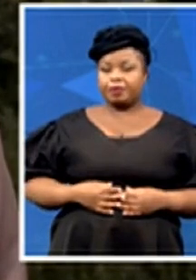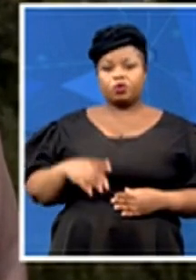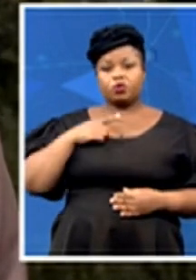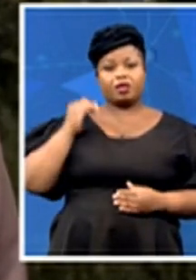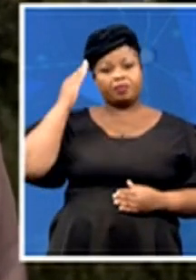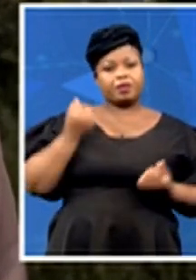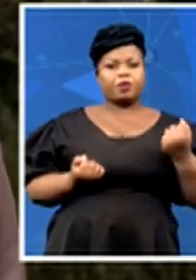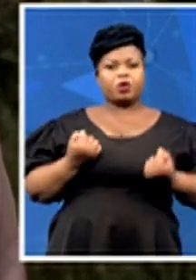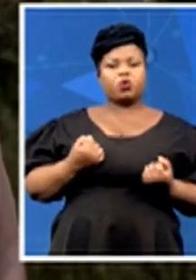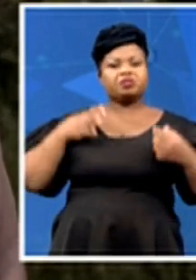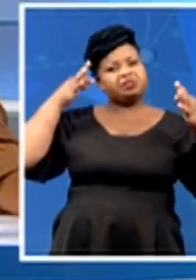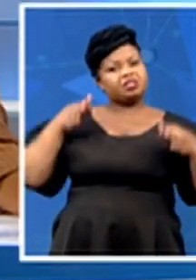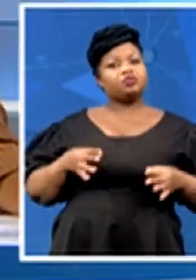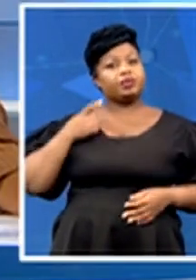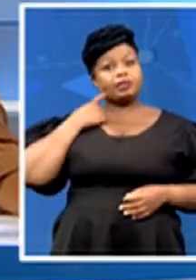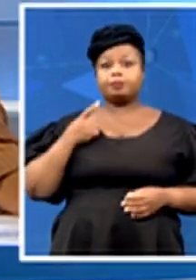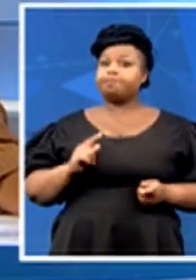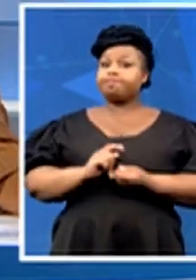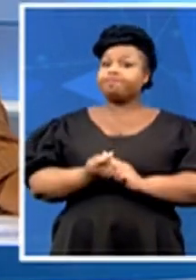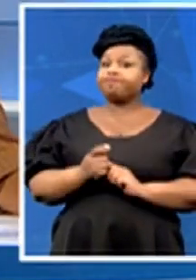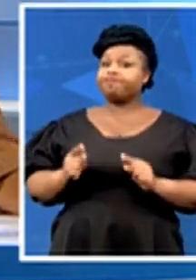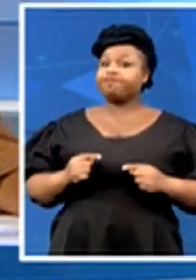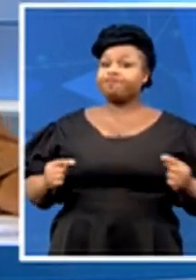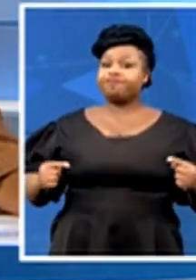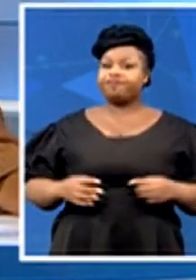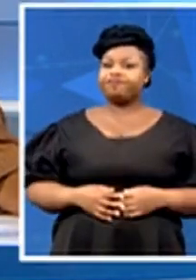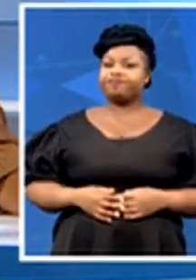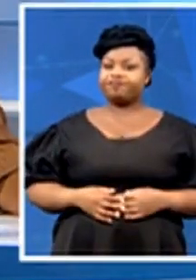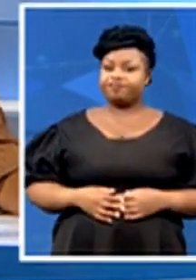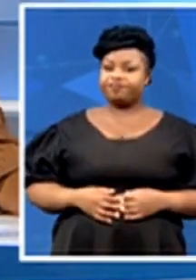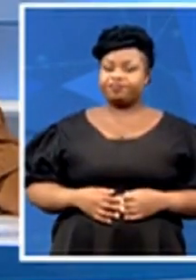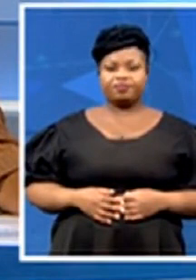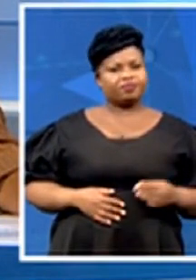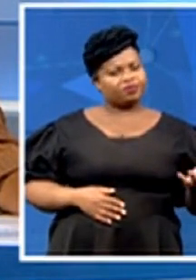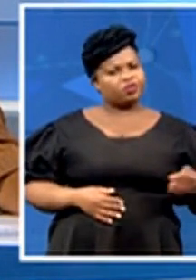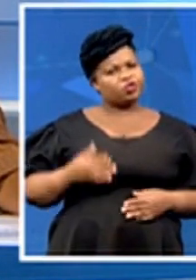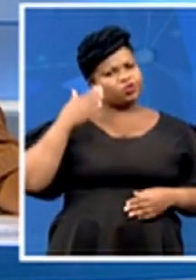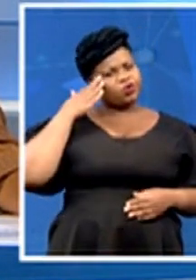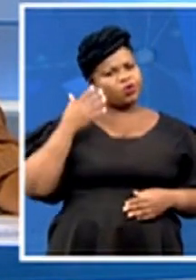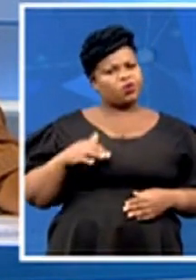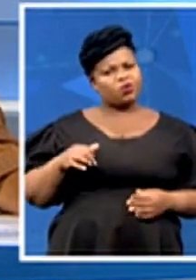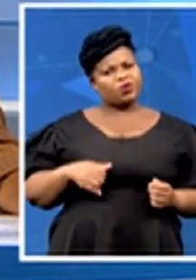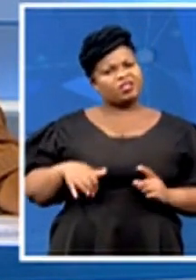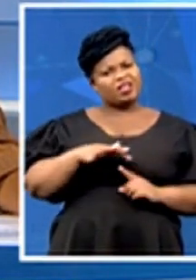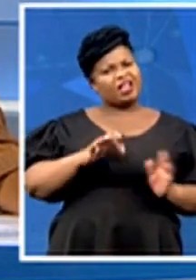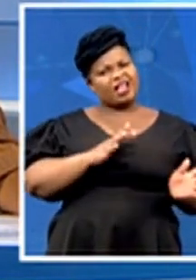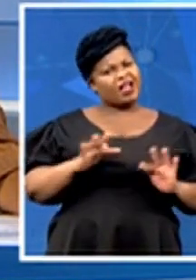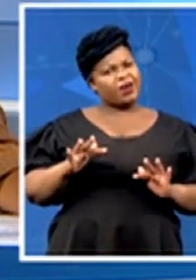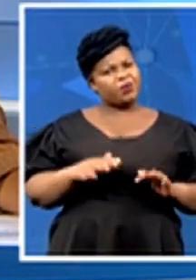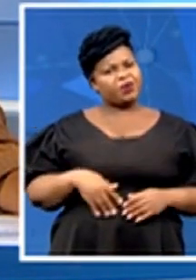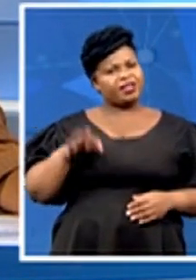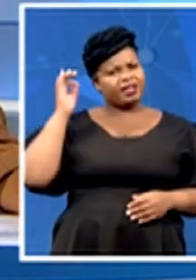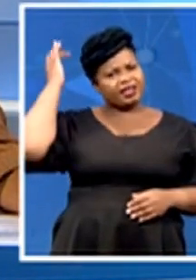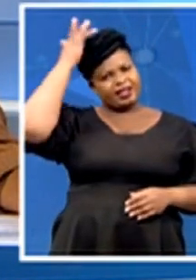altered able to give us a sense of what it's like in afghanistan today on this defining day